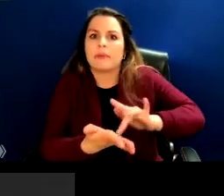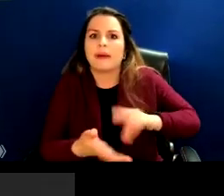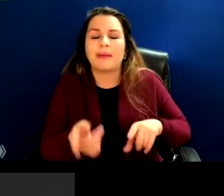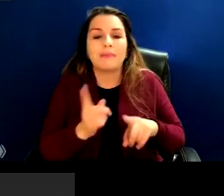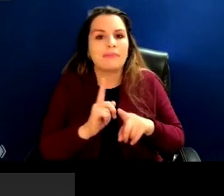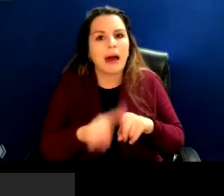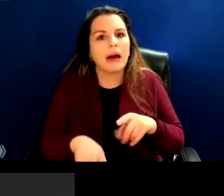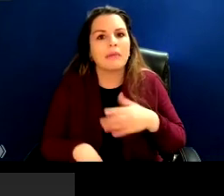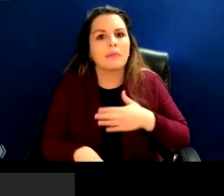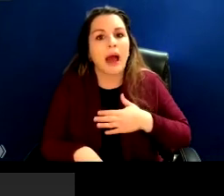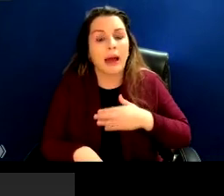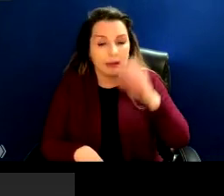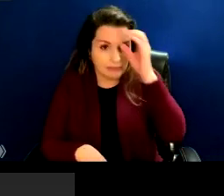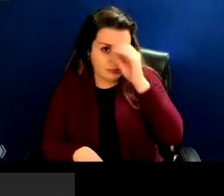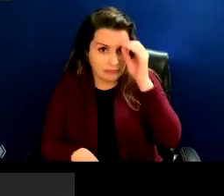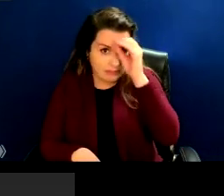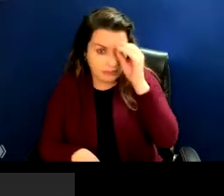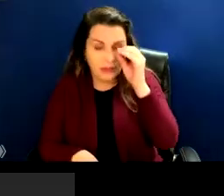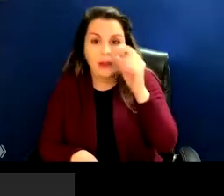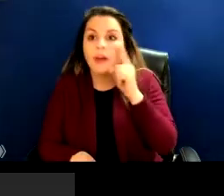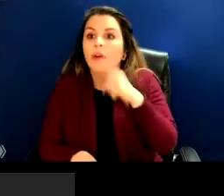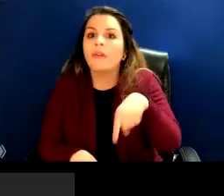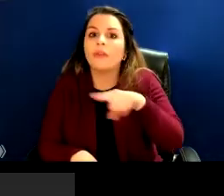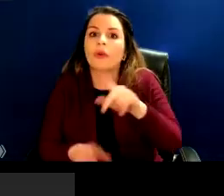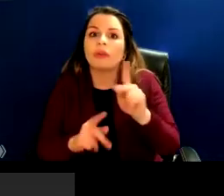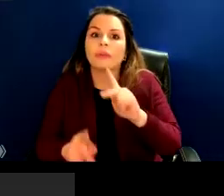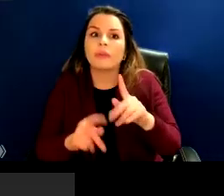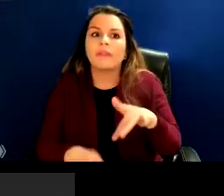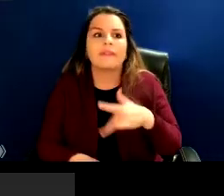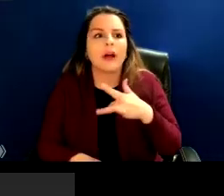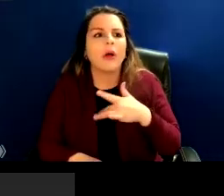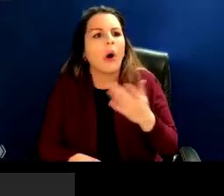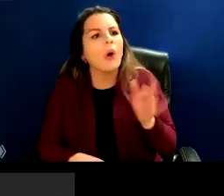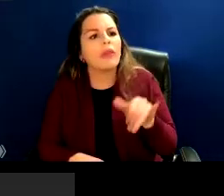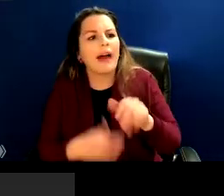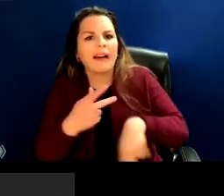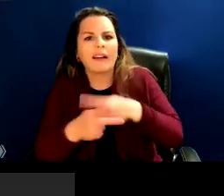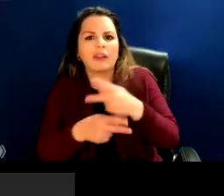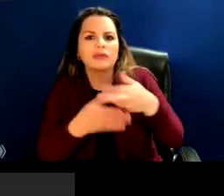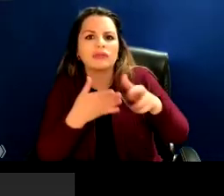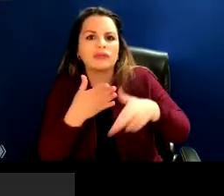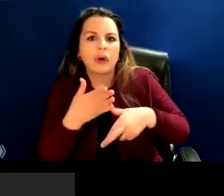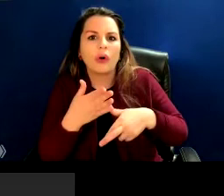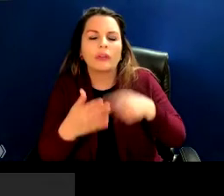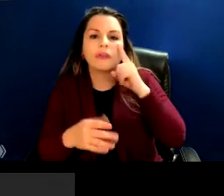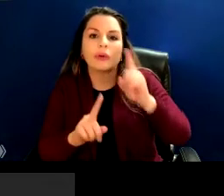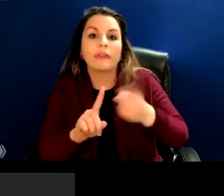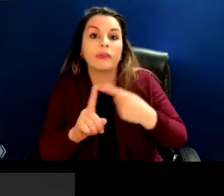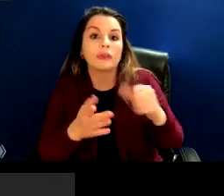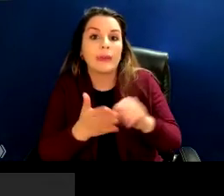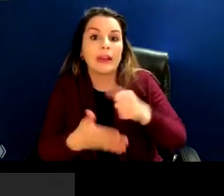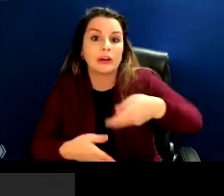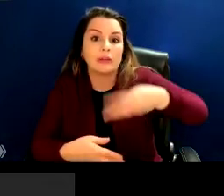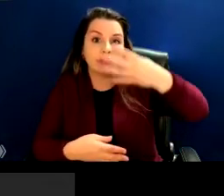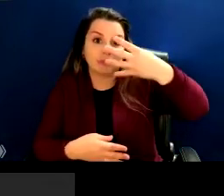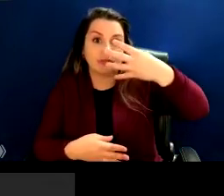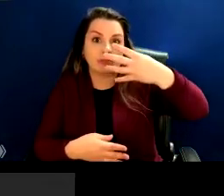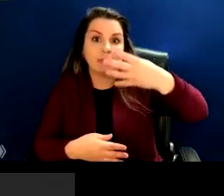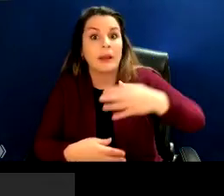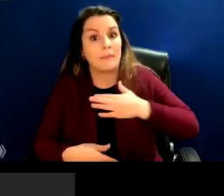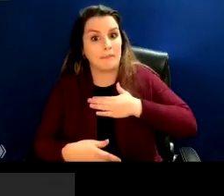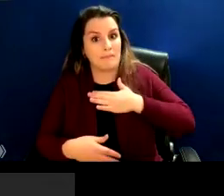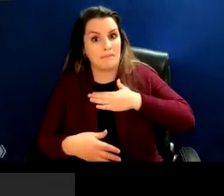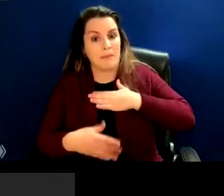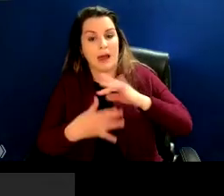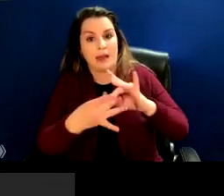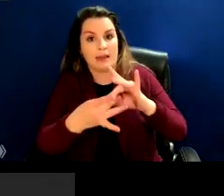would argue that even for those who feel that the kinds of results that we get on the first page of search are purely connected